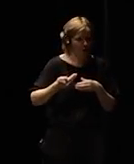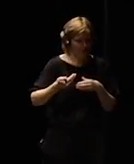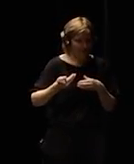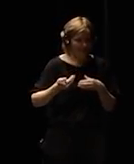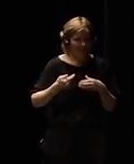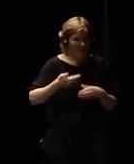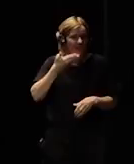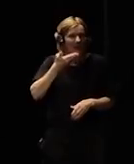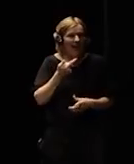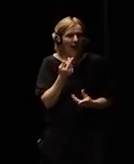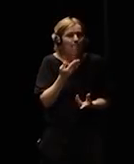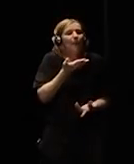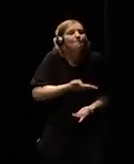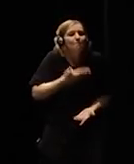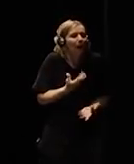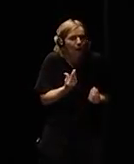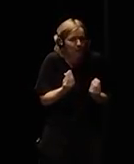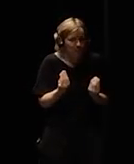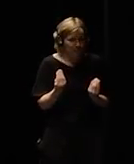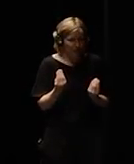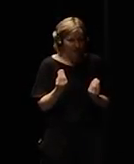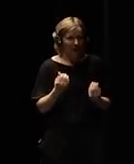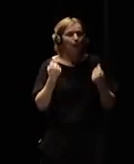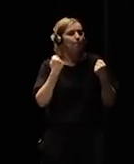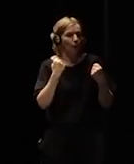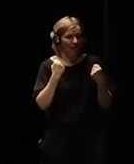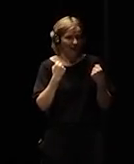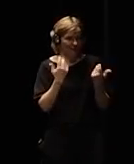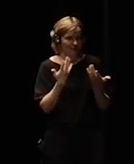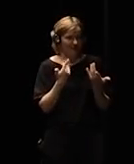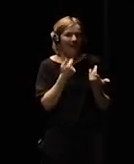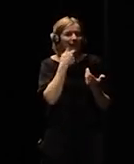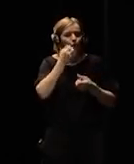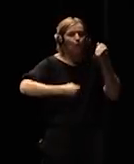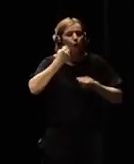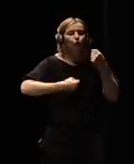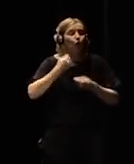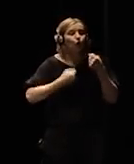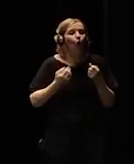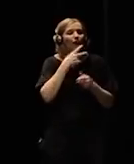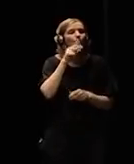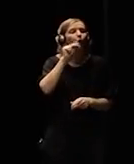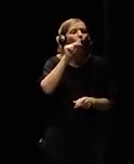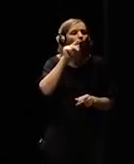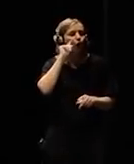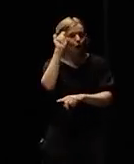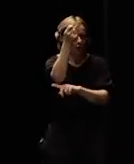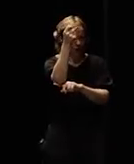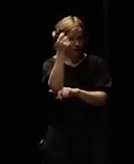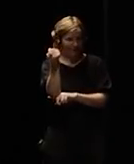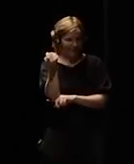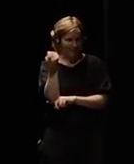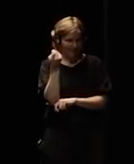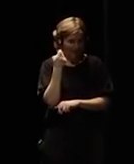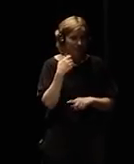this is an irresistible gold rush I work with many companies that do this technology companies we're talking